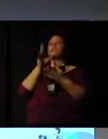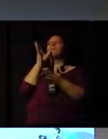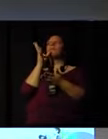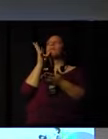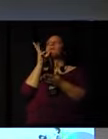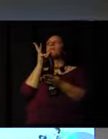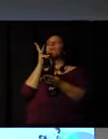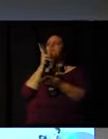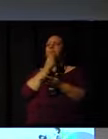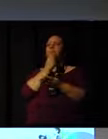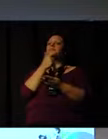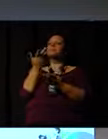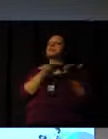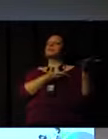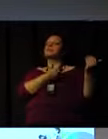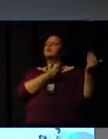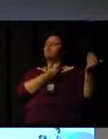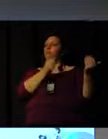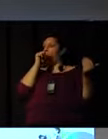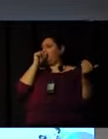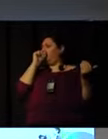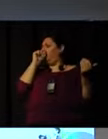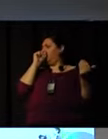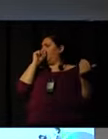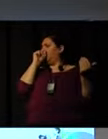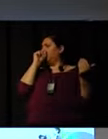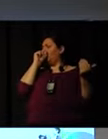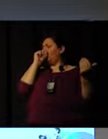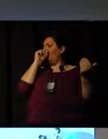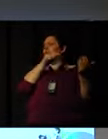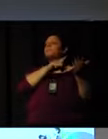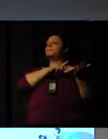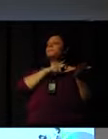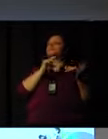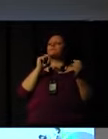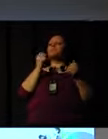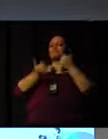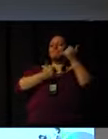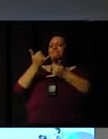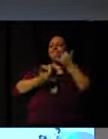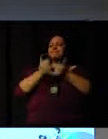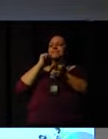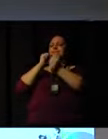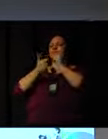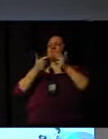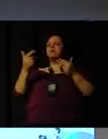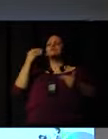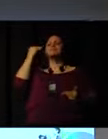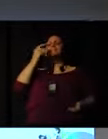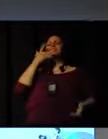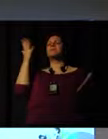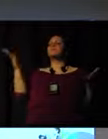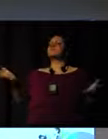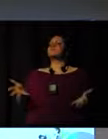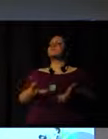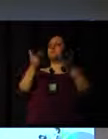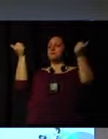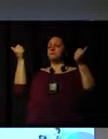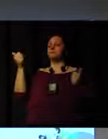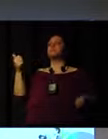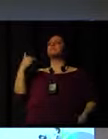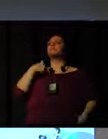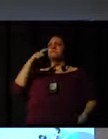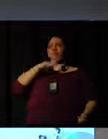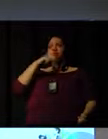immigration, and they stay there for a while, sometimes a long time. And the youngsters do recreational